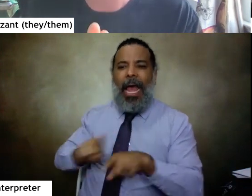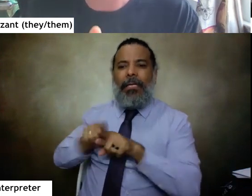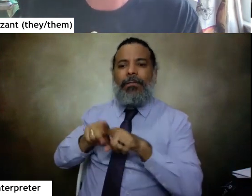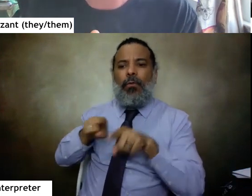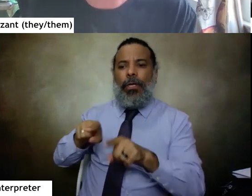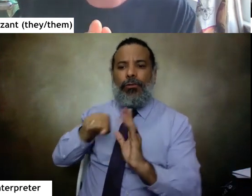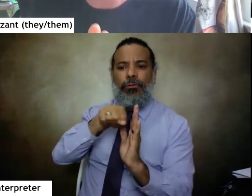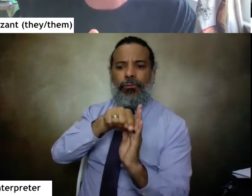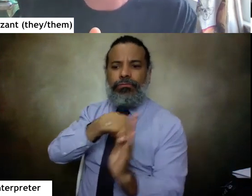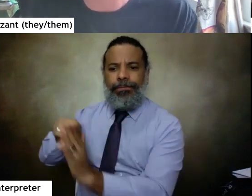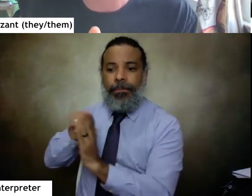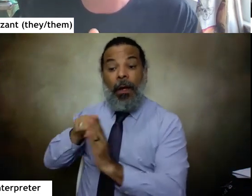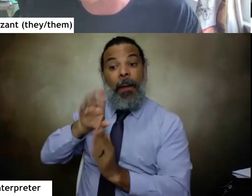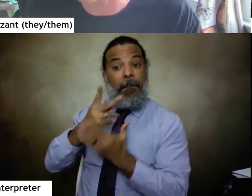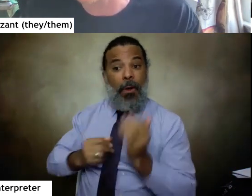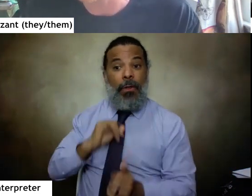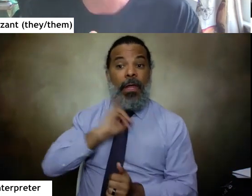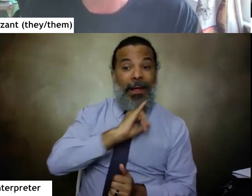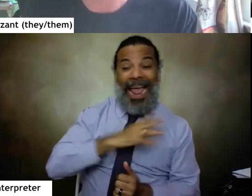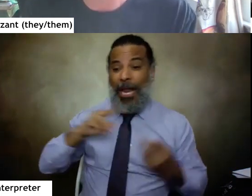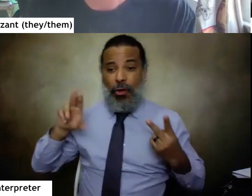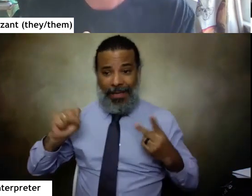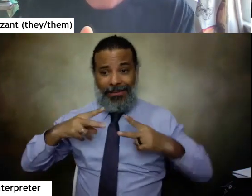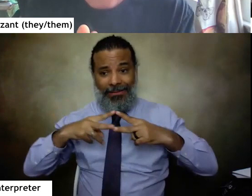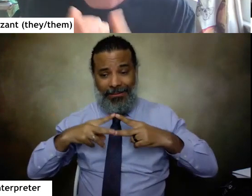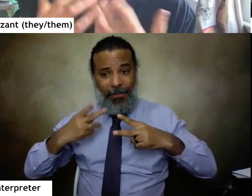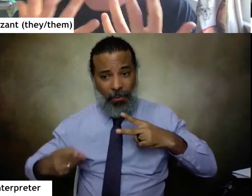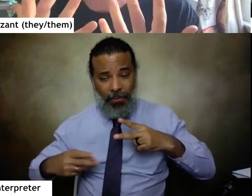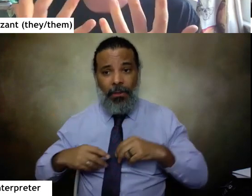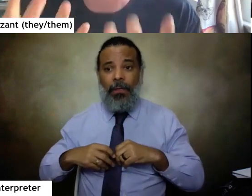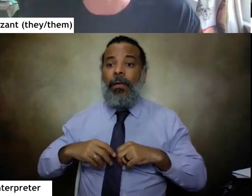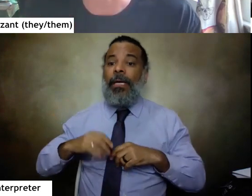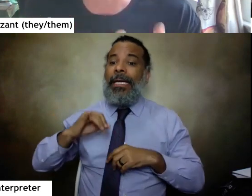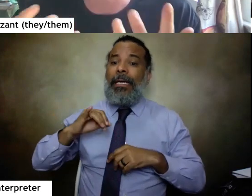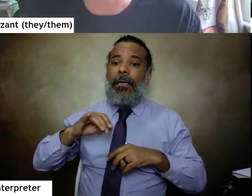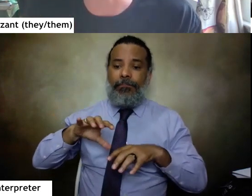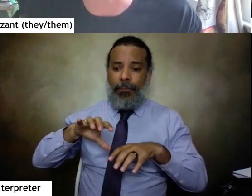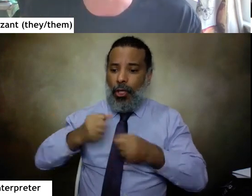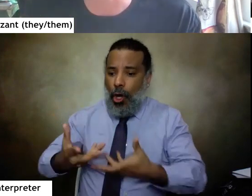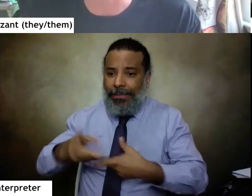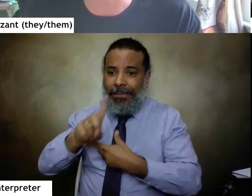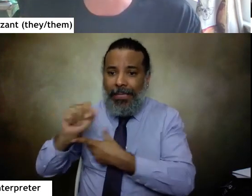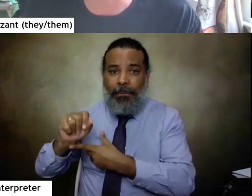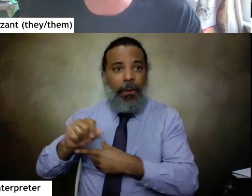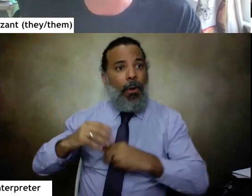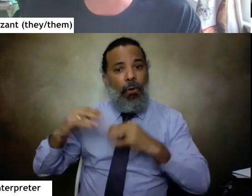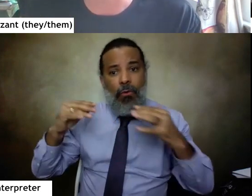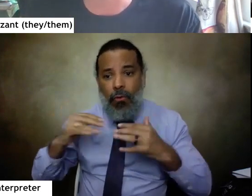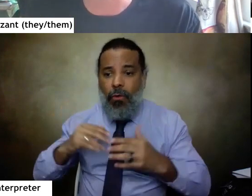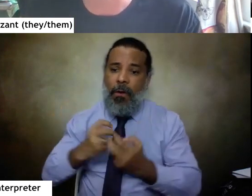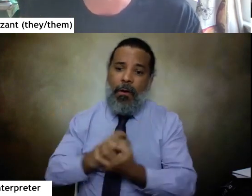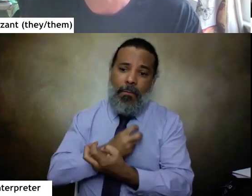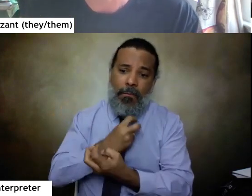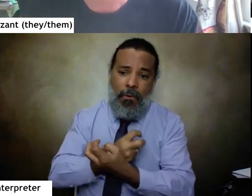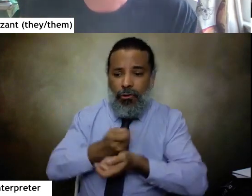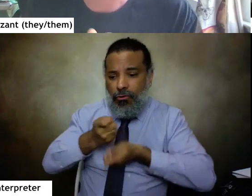both by Israel and the US. Disablement by war, torture, poisoning the land and